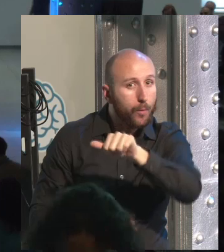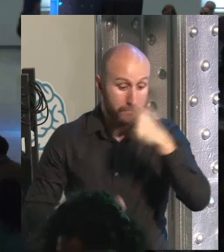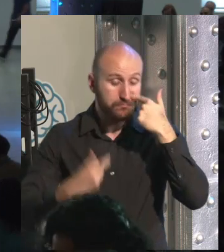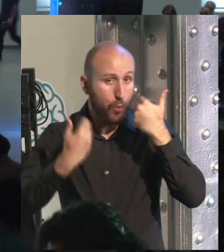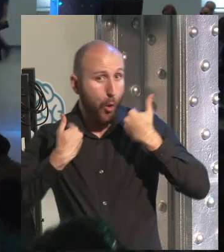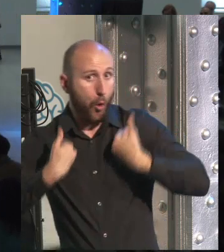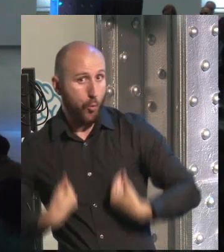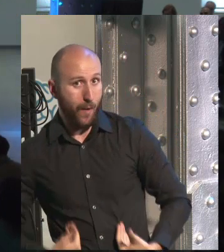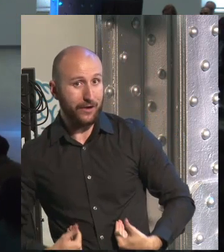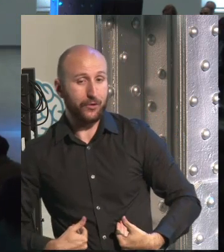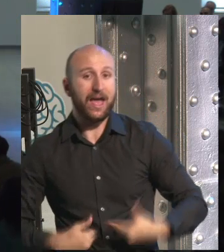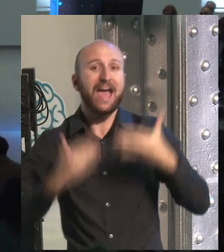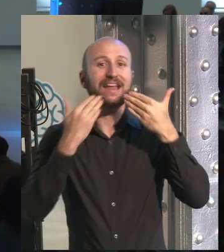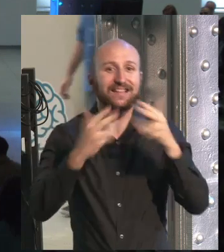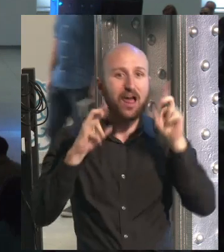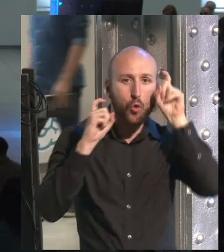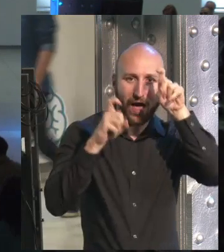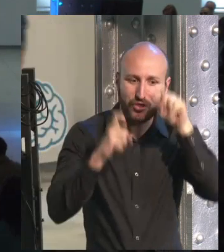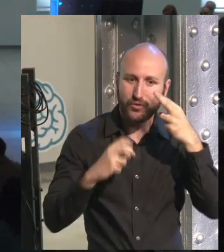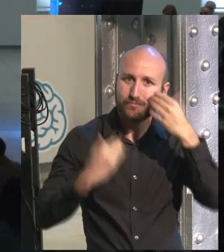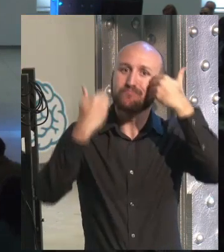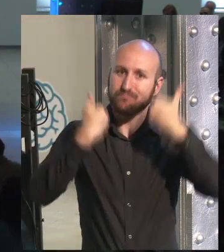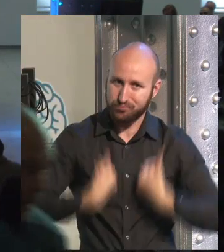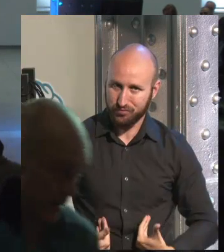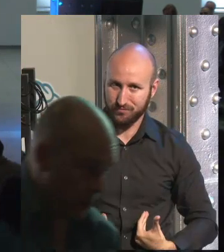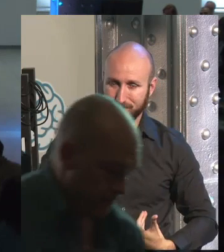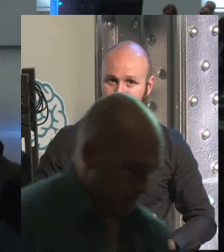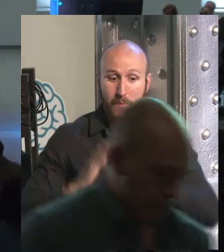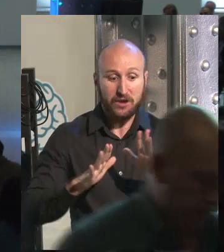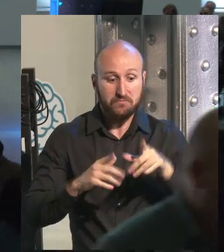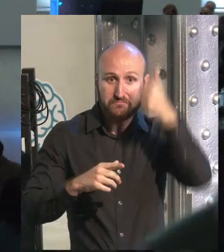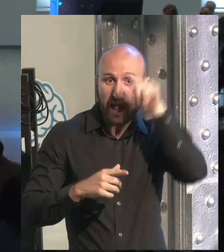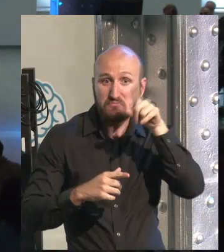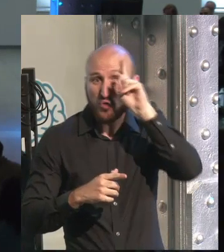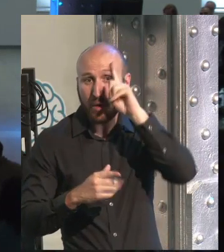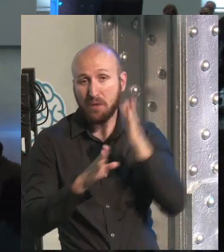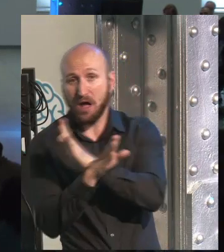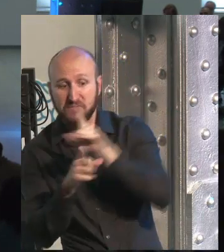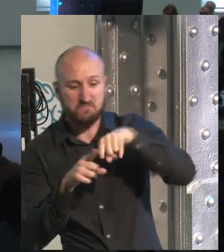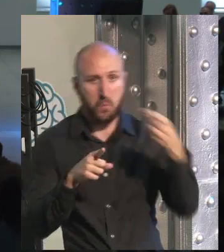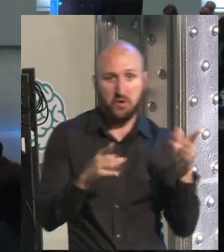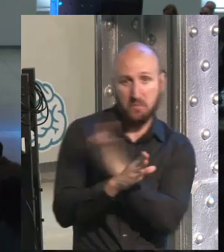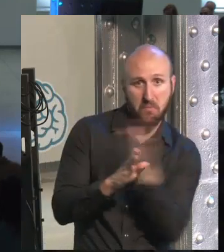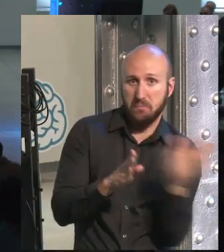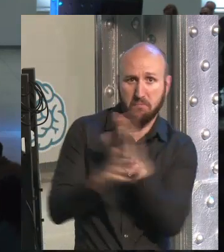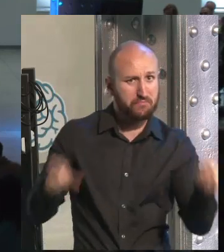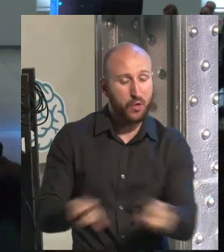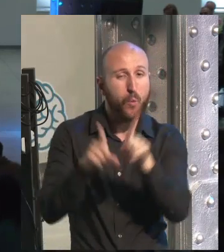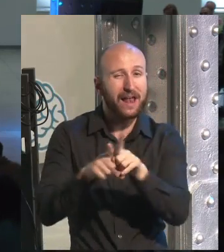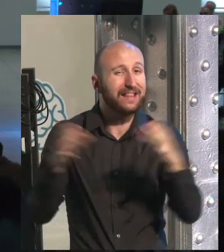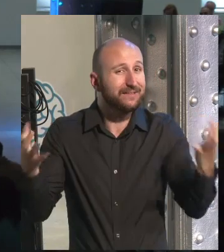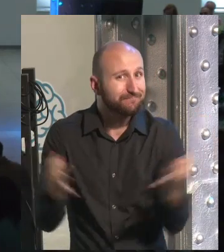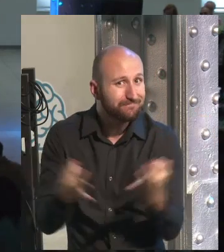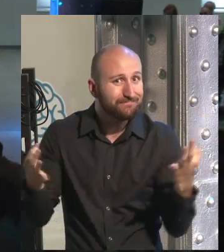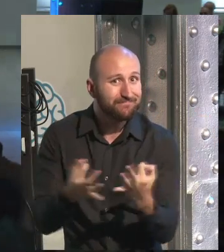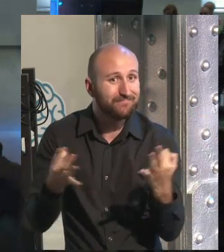Grant said that human being is what education made of him, what he didn't know, and we